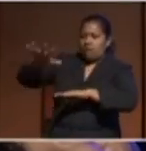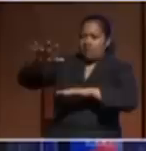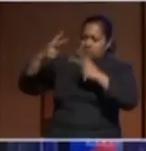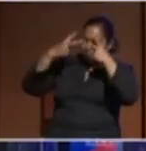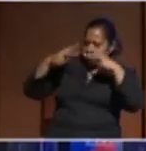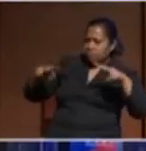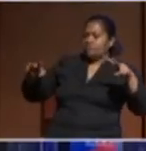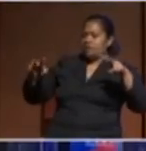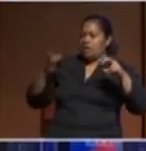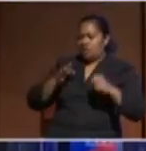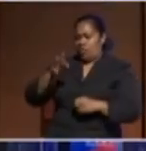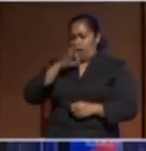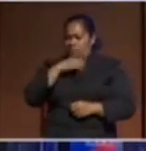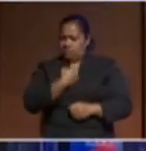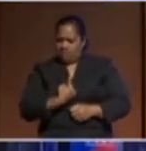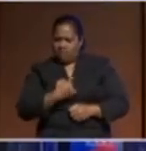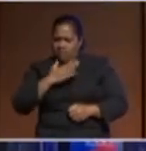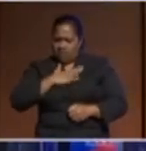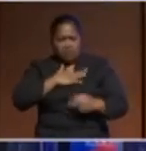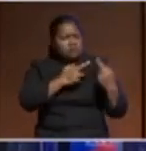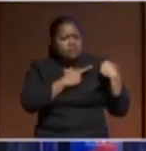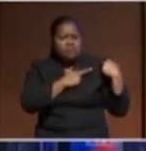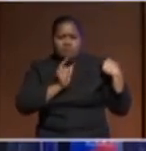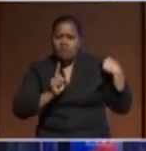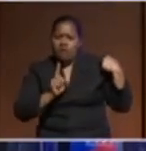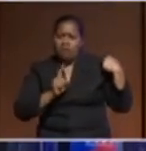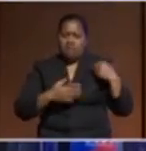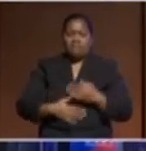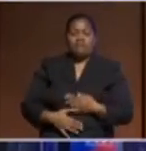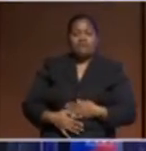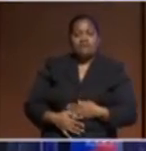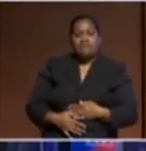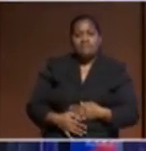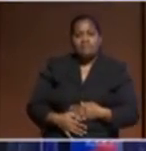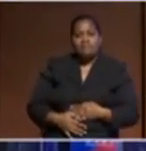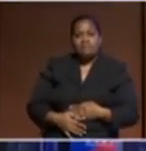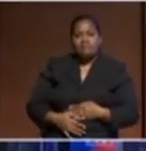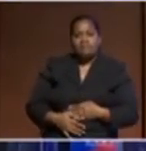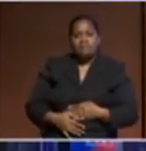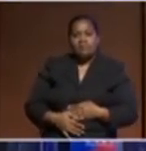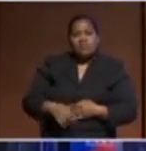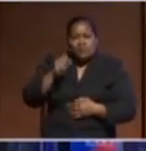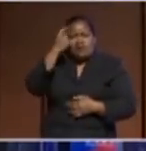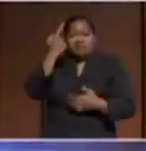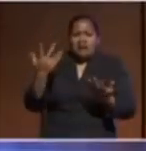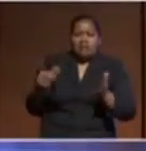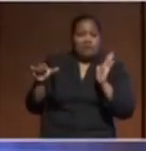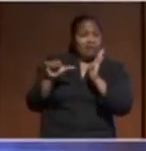ourselves what are our responsibilities to achieving that. And I understand it's difficult because